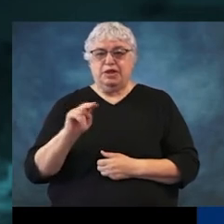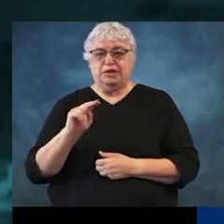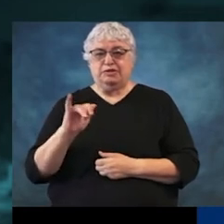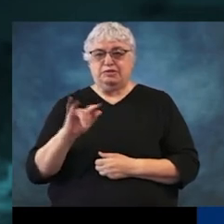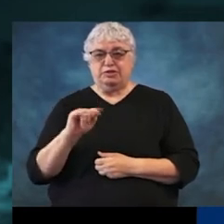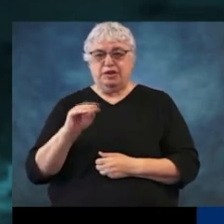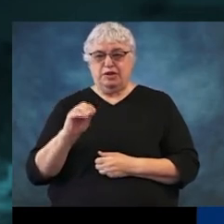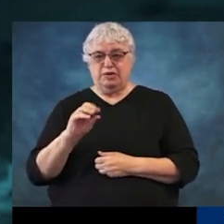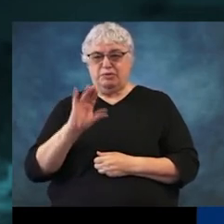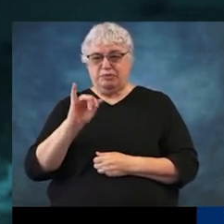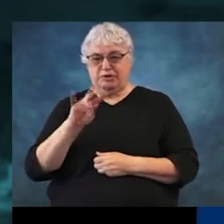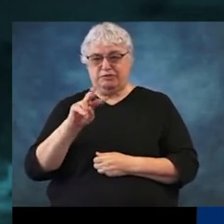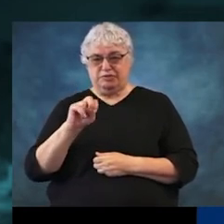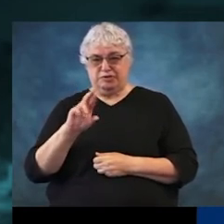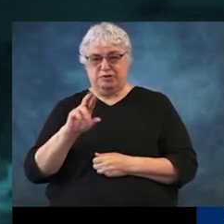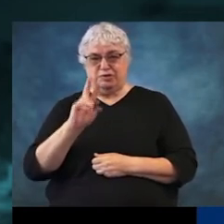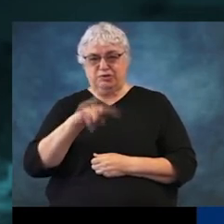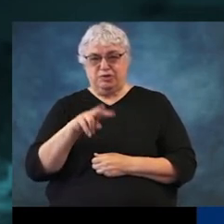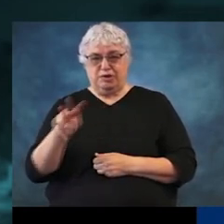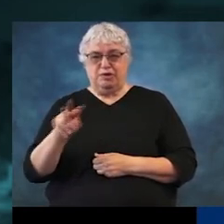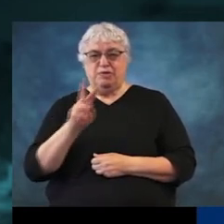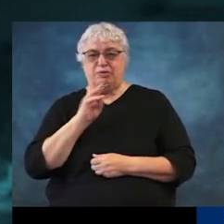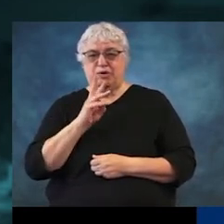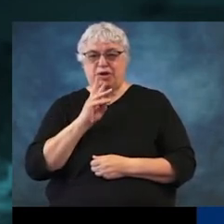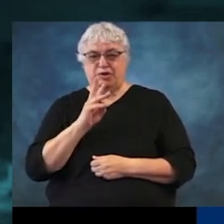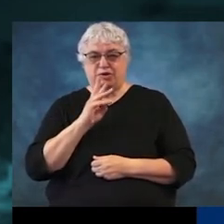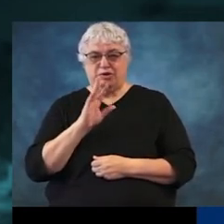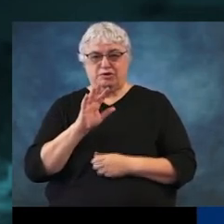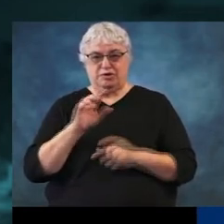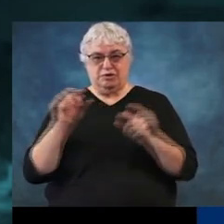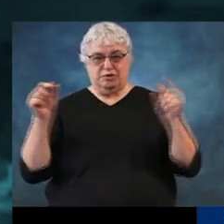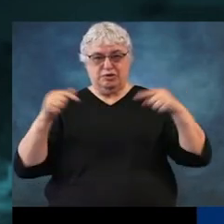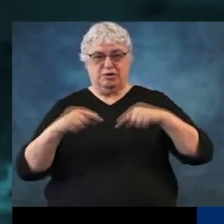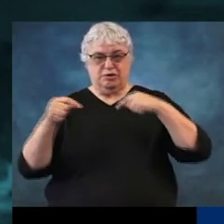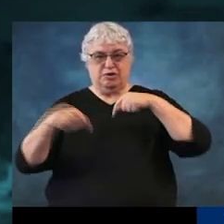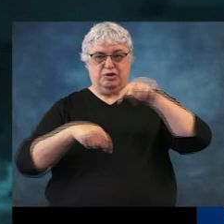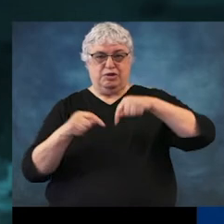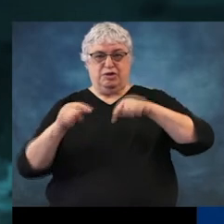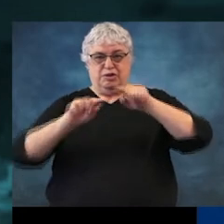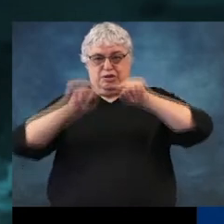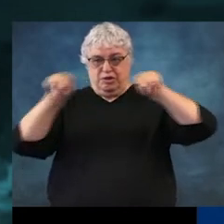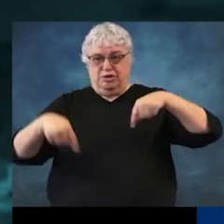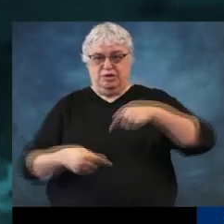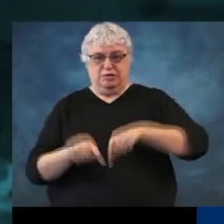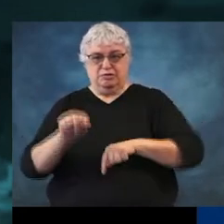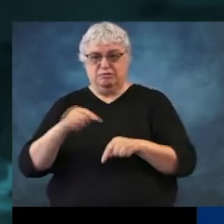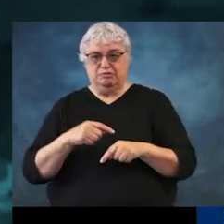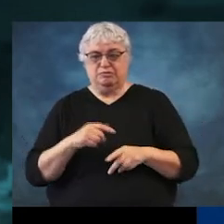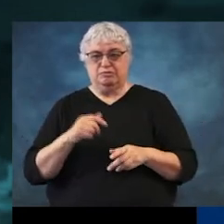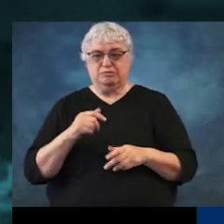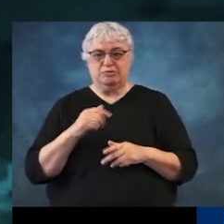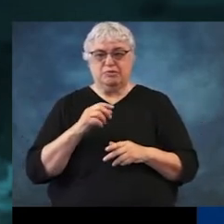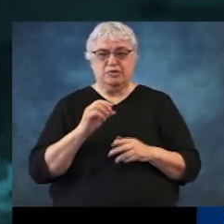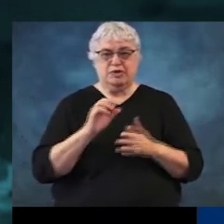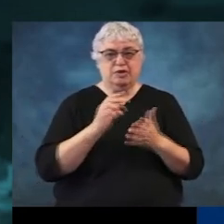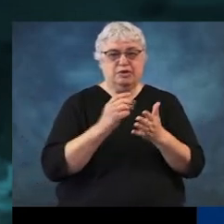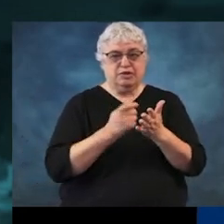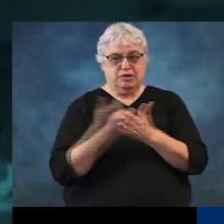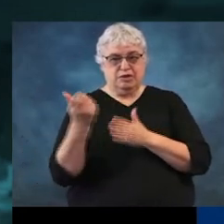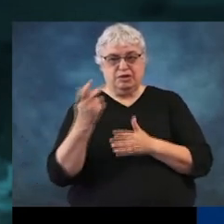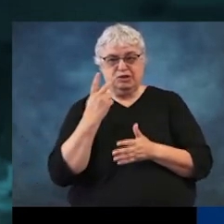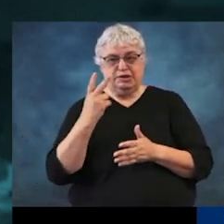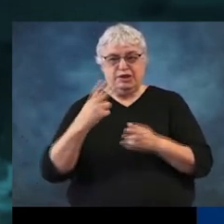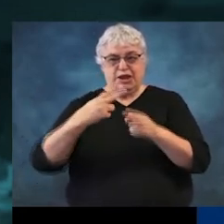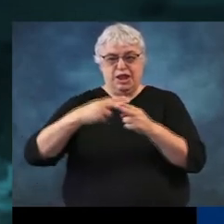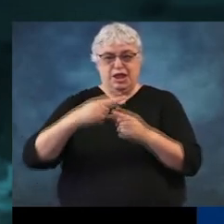Basin and we break it down into the 22 watersheds that make up Harris County. And let me take the arrows off for a second here so you can